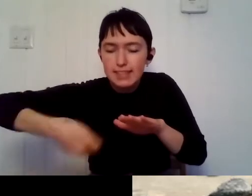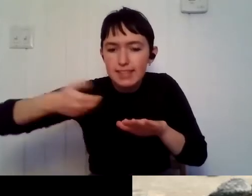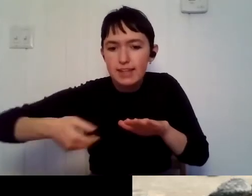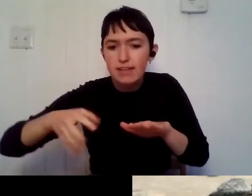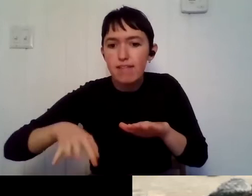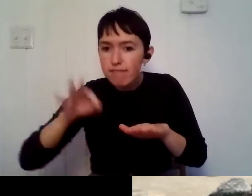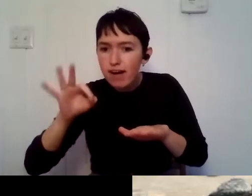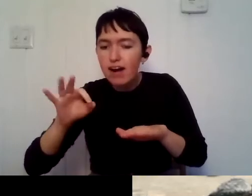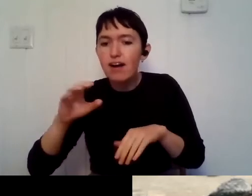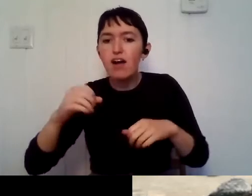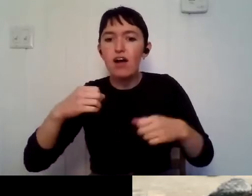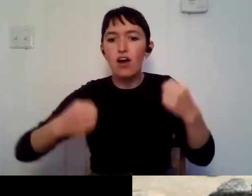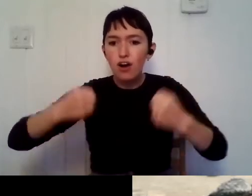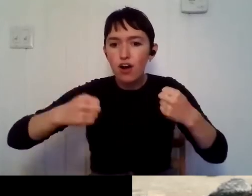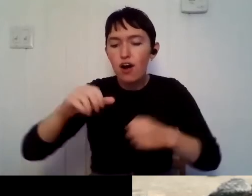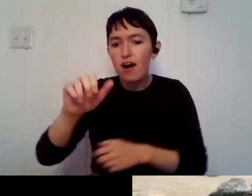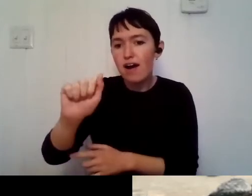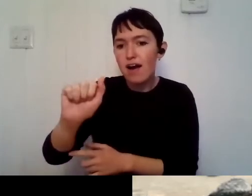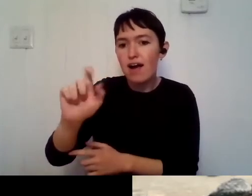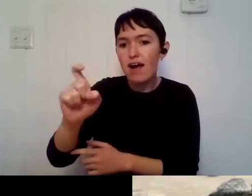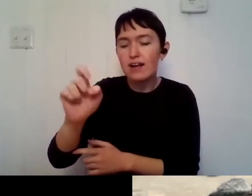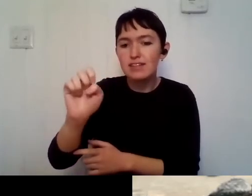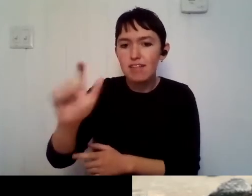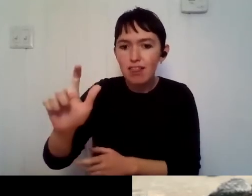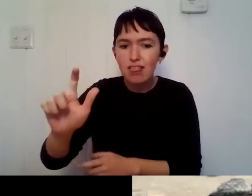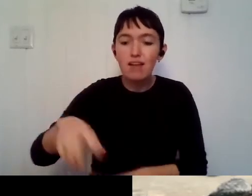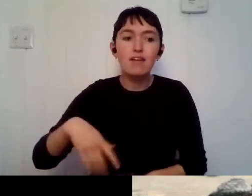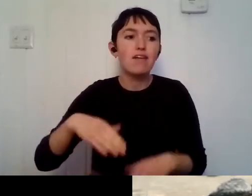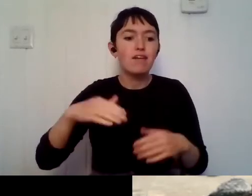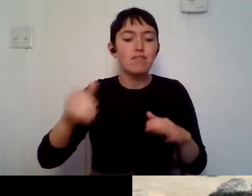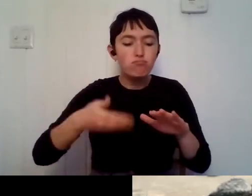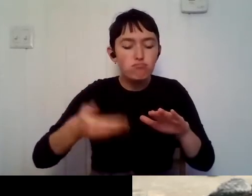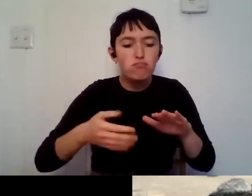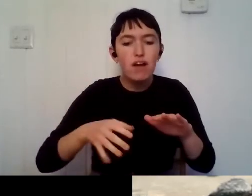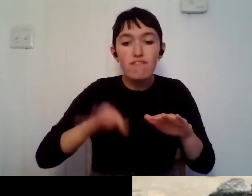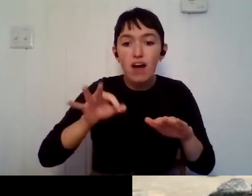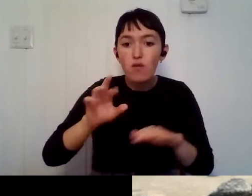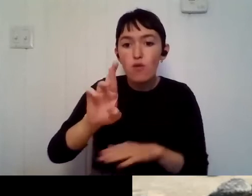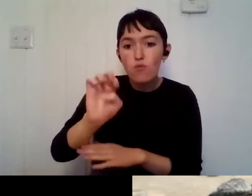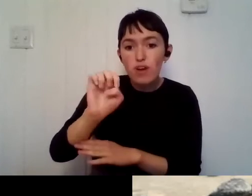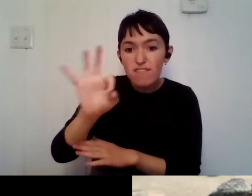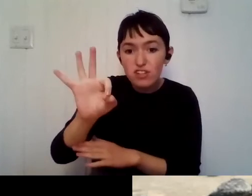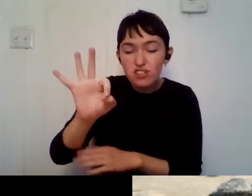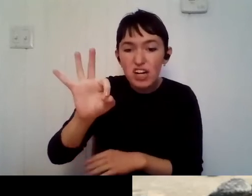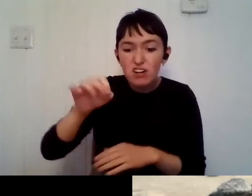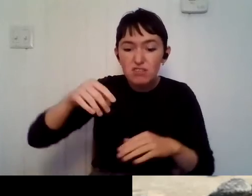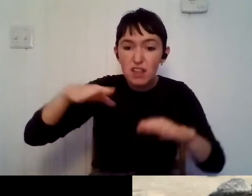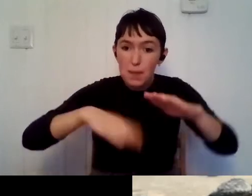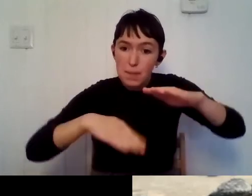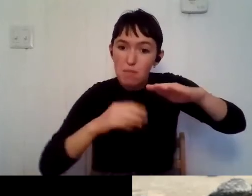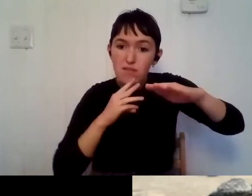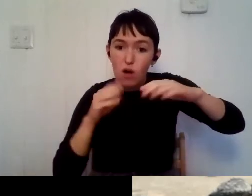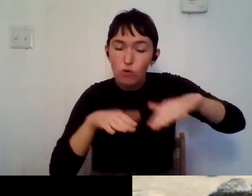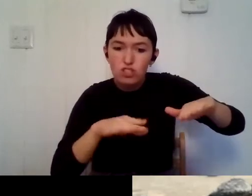axles and refrigerators from the bottom of the ocean. So it was kind of weird cause we were like 15, 20 miles offshore